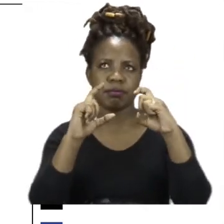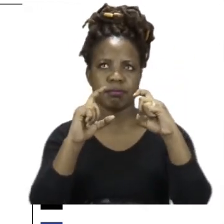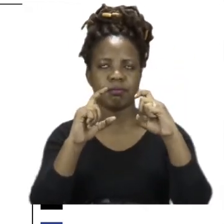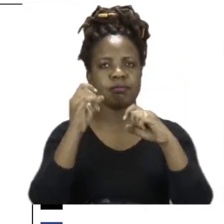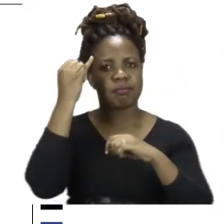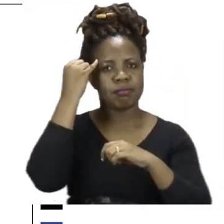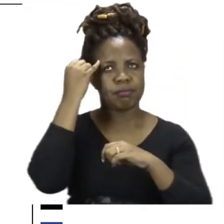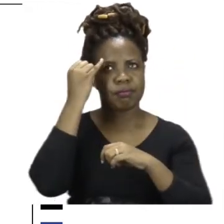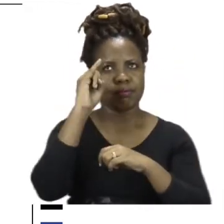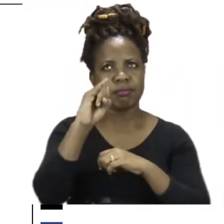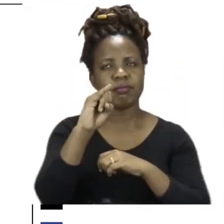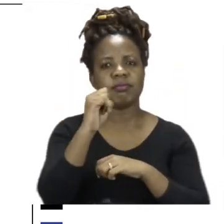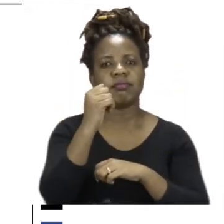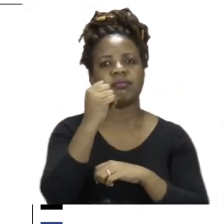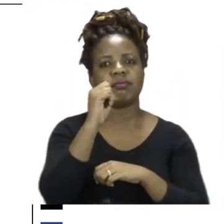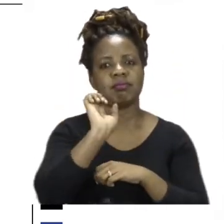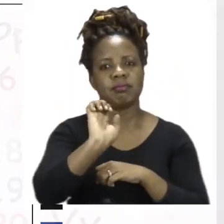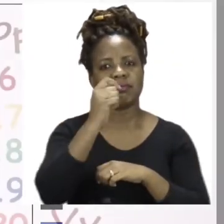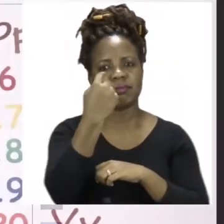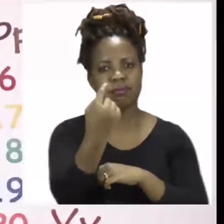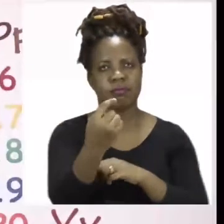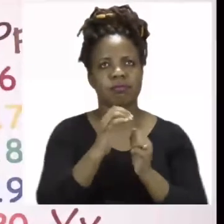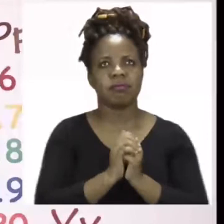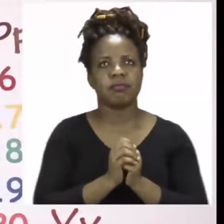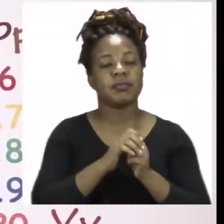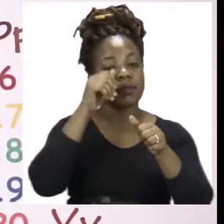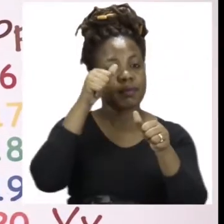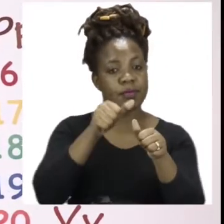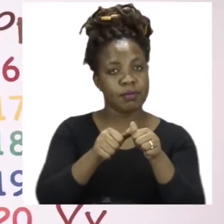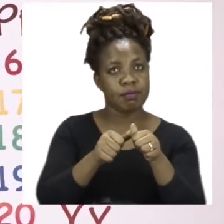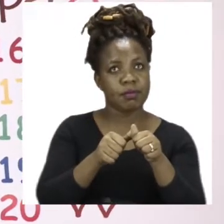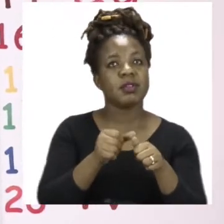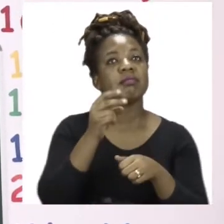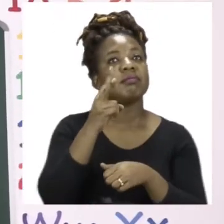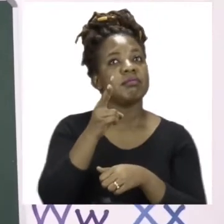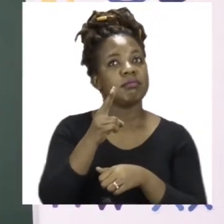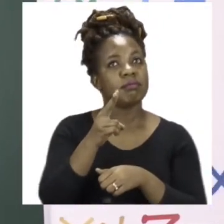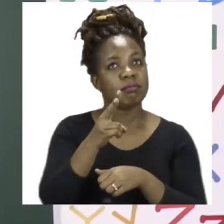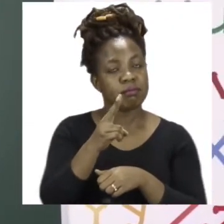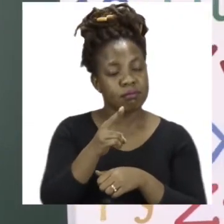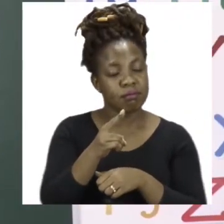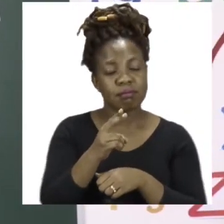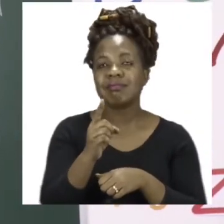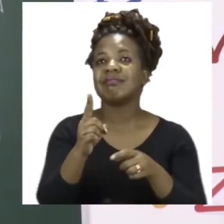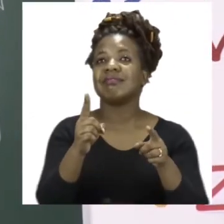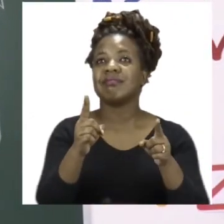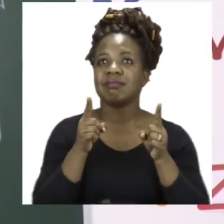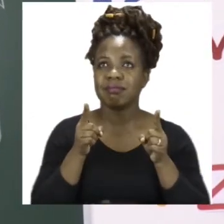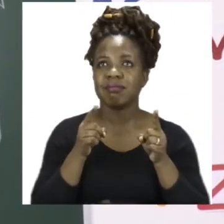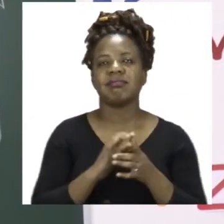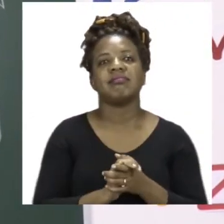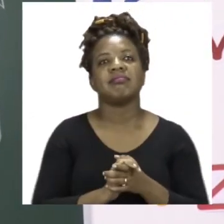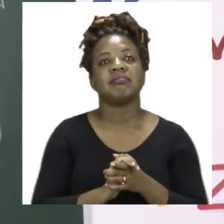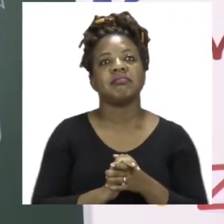Remember, grey twos, a pair of scissors is very, very dangerous. So if you're going to use a pair